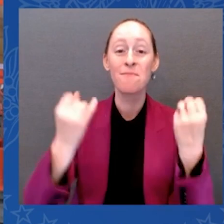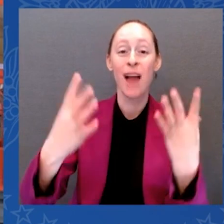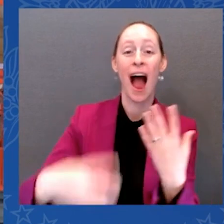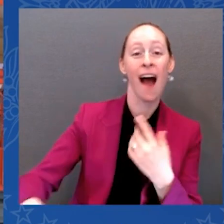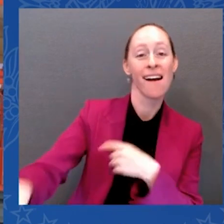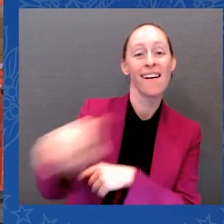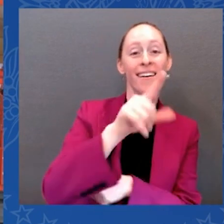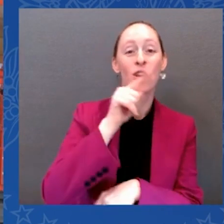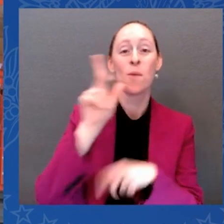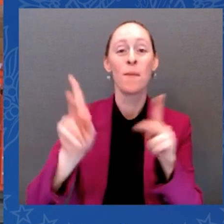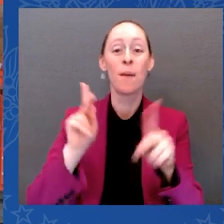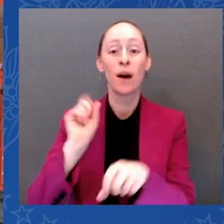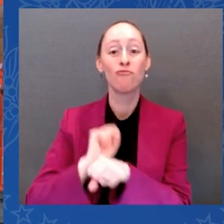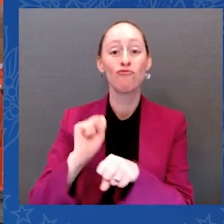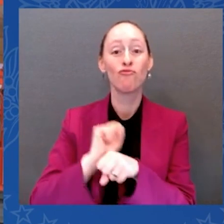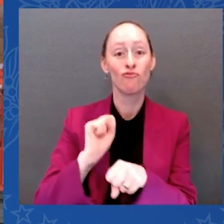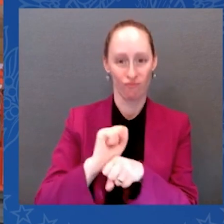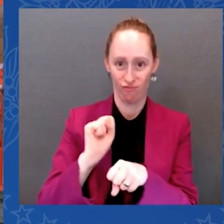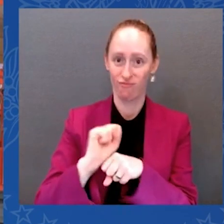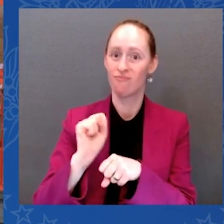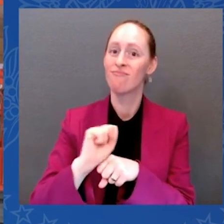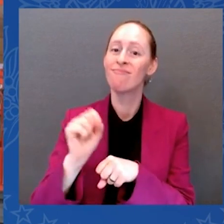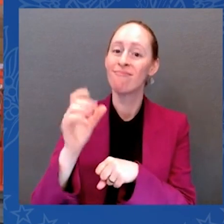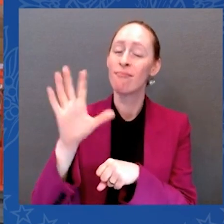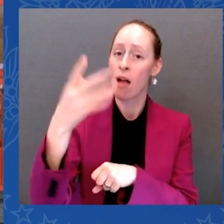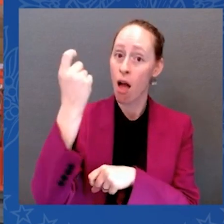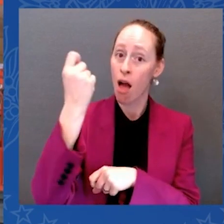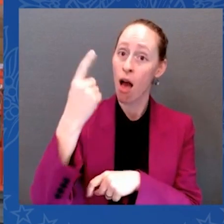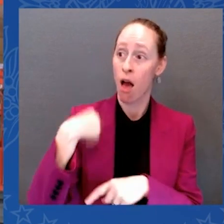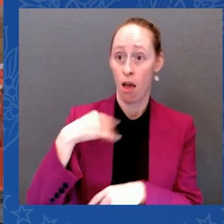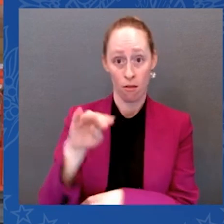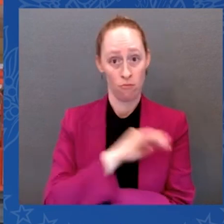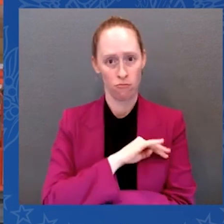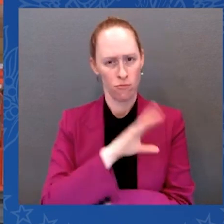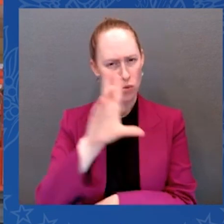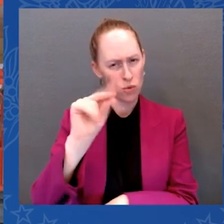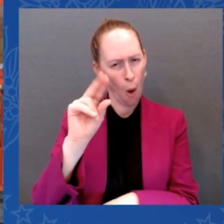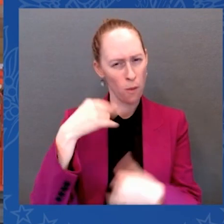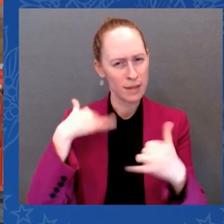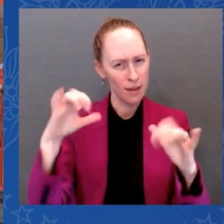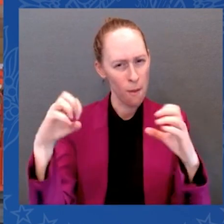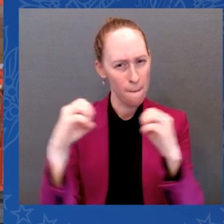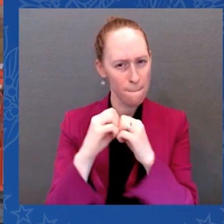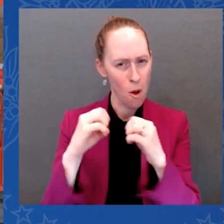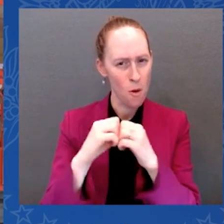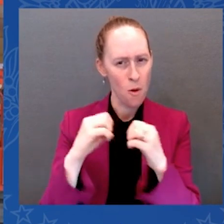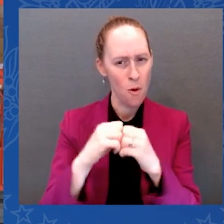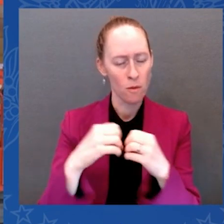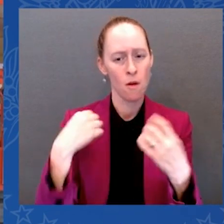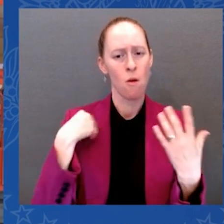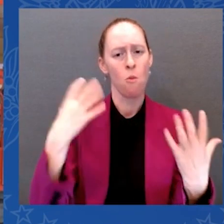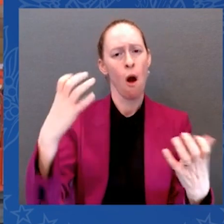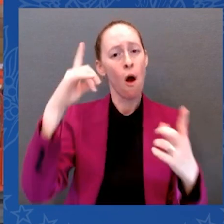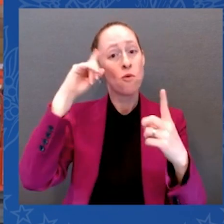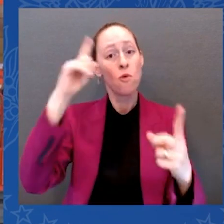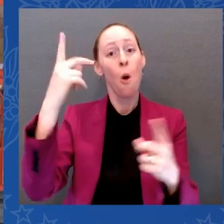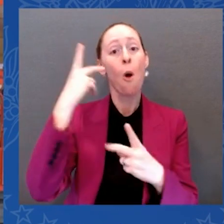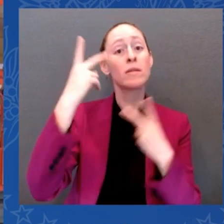confidence that we're on the right track, that we're seeing real progress. We've worked to make sure our economy recovers,